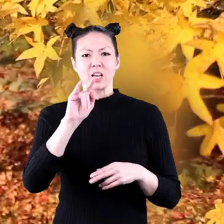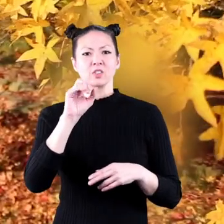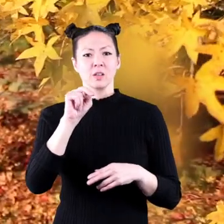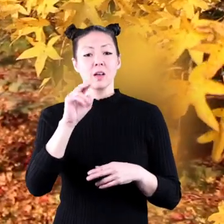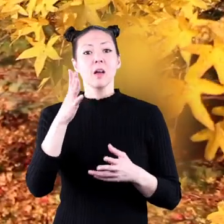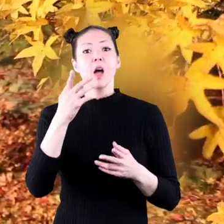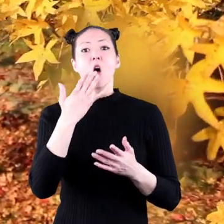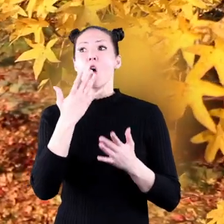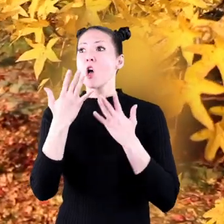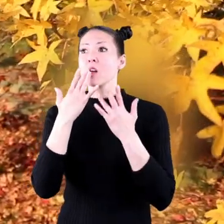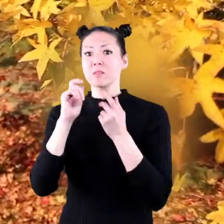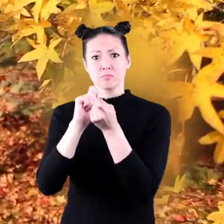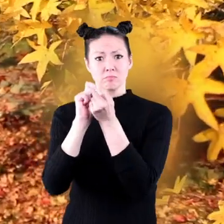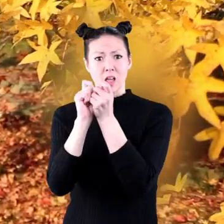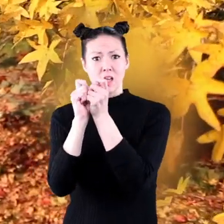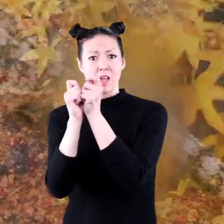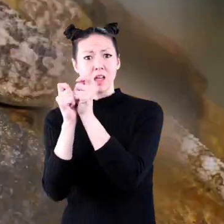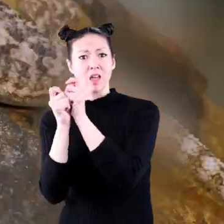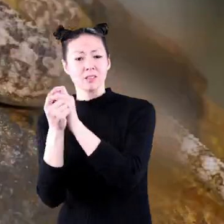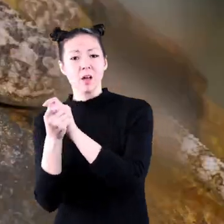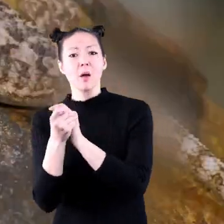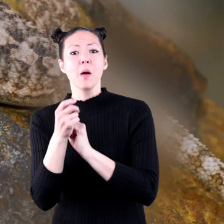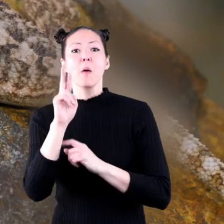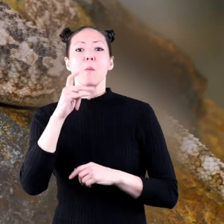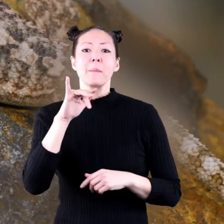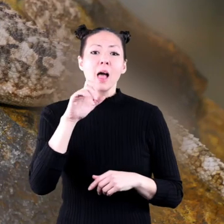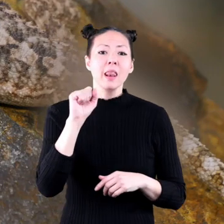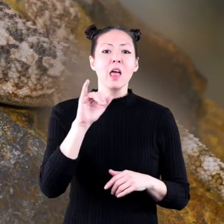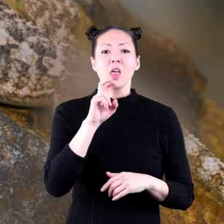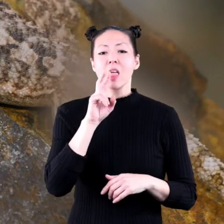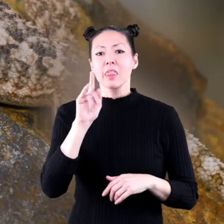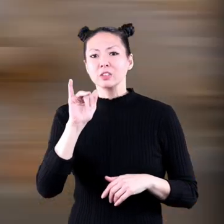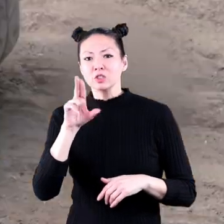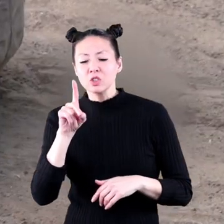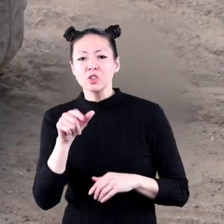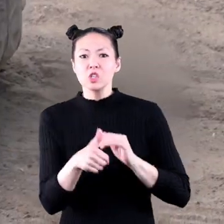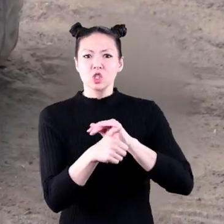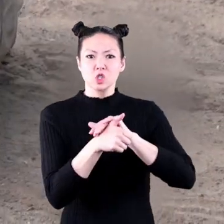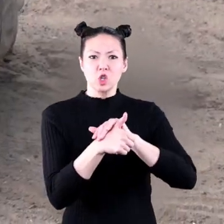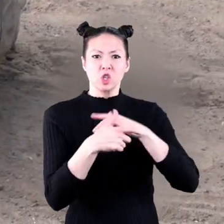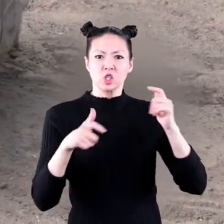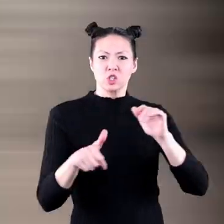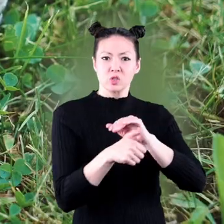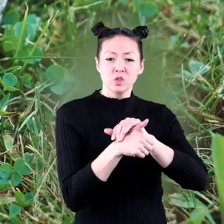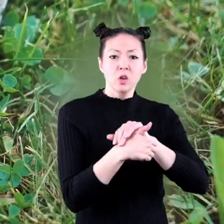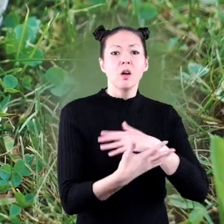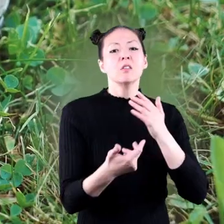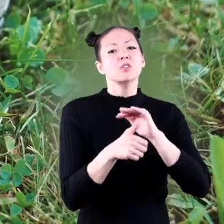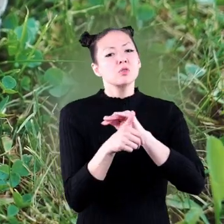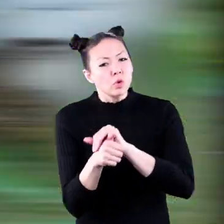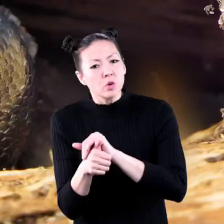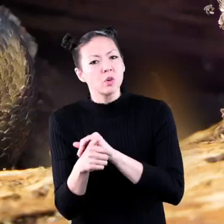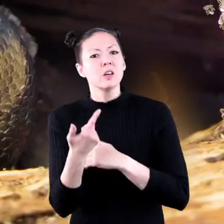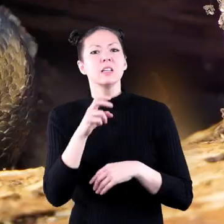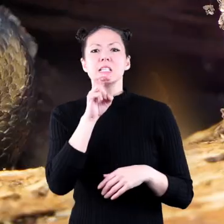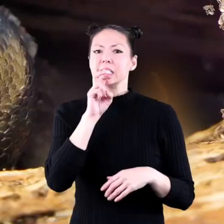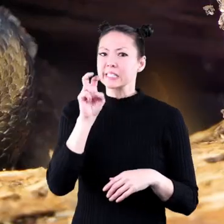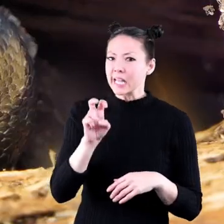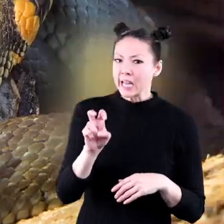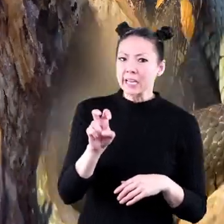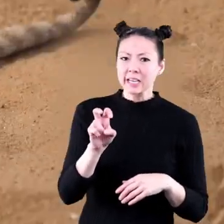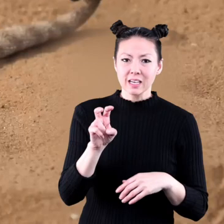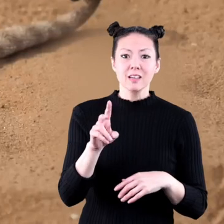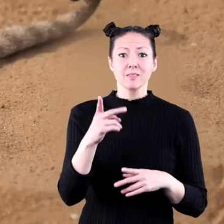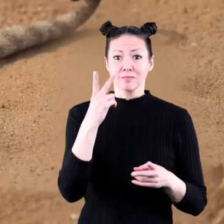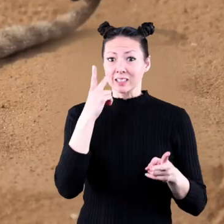As it begins to turn colder, reptiles like lizards, tortoises, turtles, and snakes